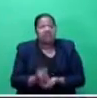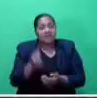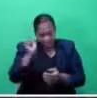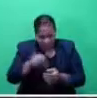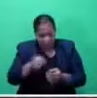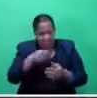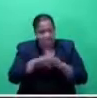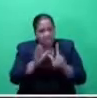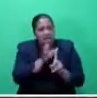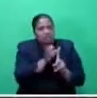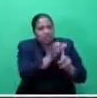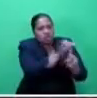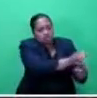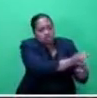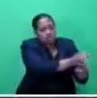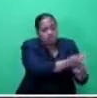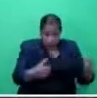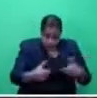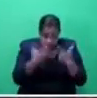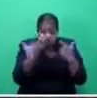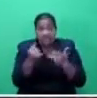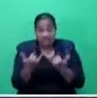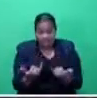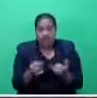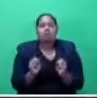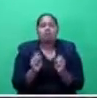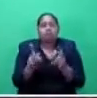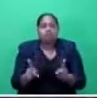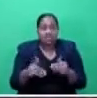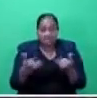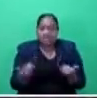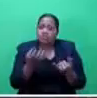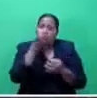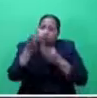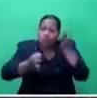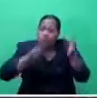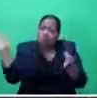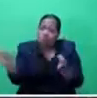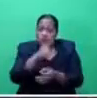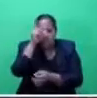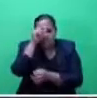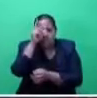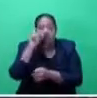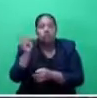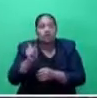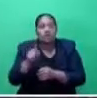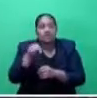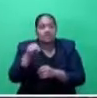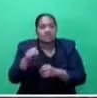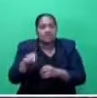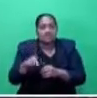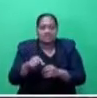of the challenge that we have now. And this is the opportunity for me to plead to all Fijians. It's the comprehensive approach.